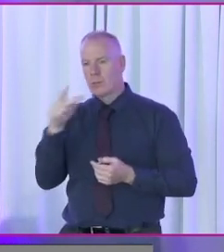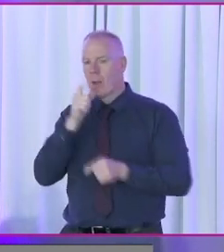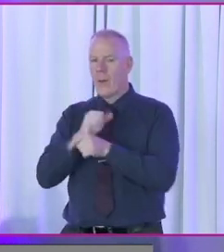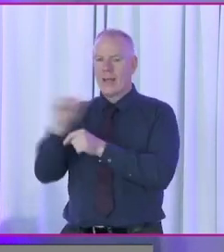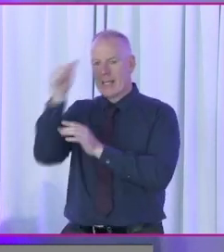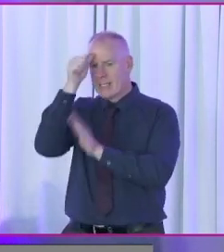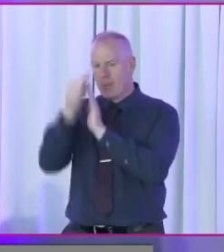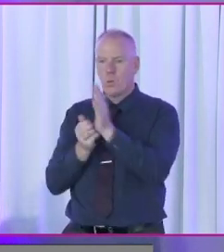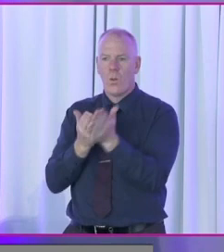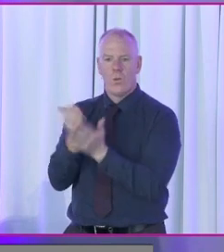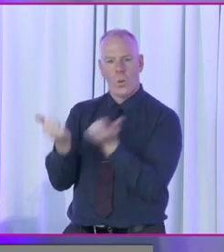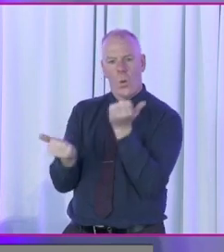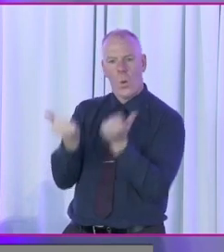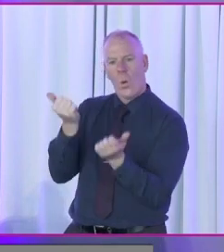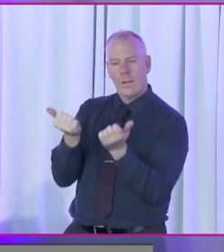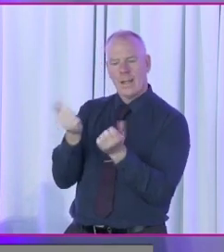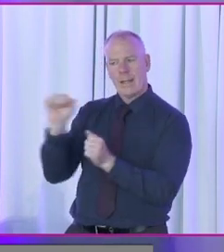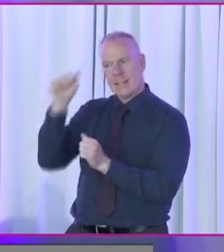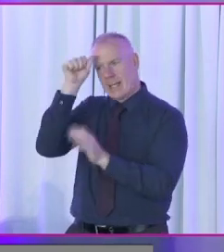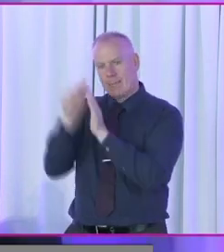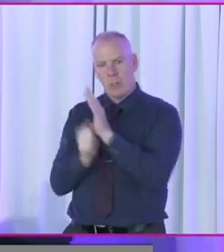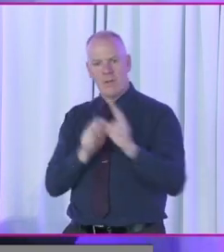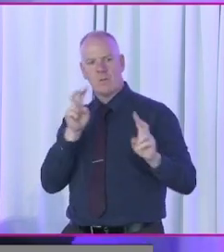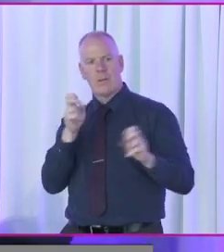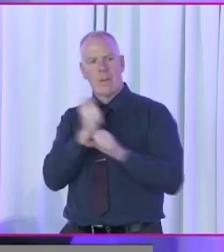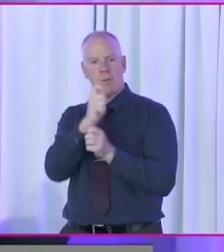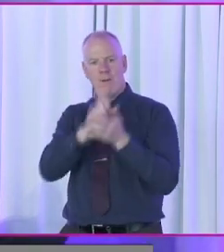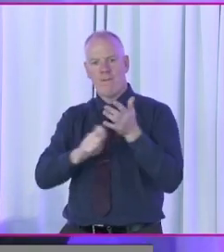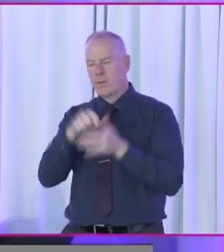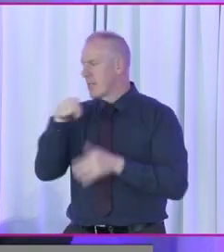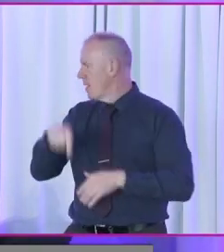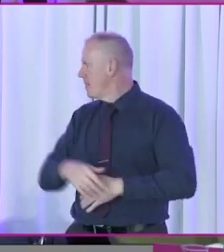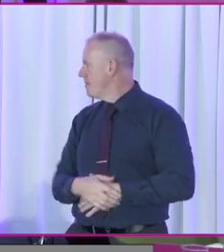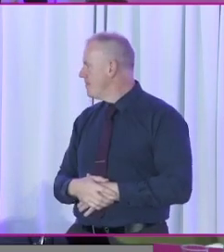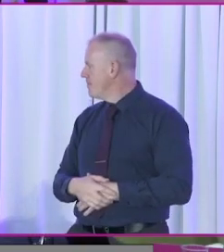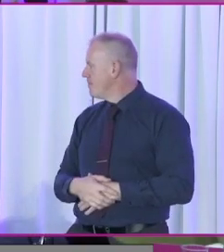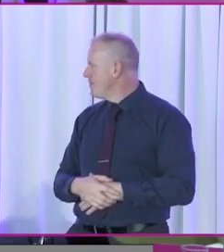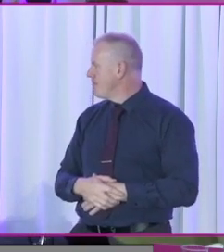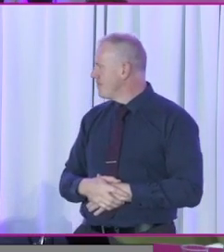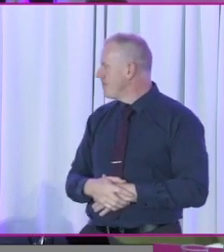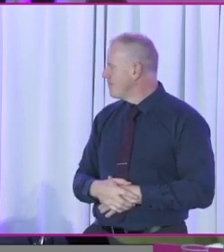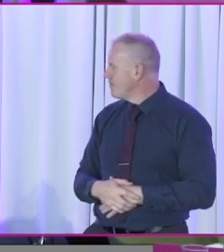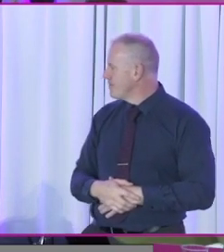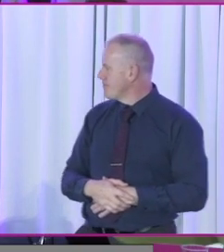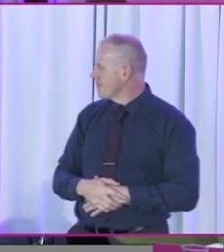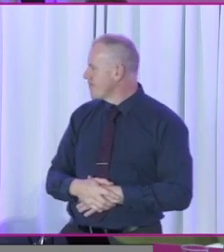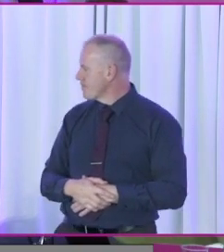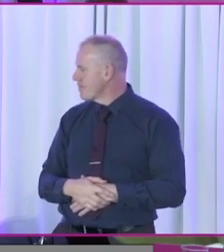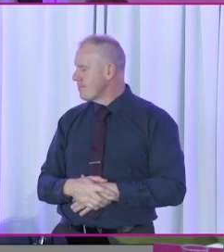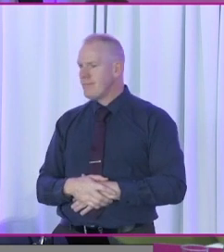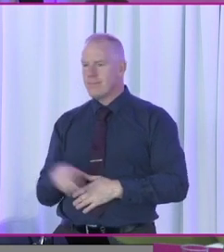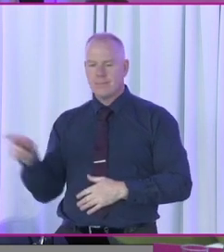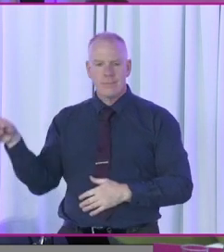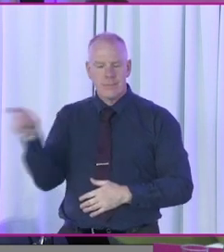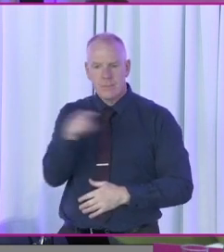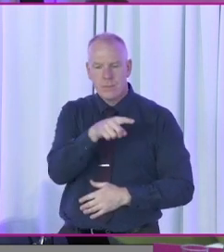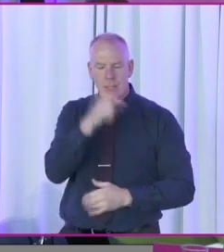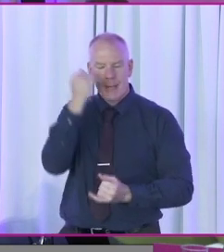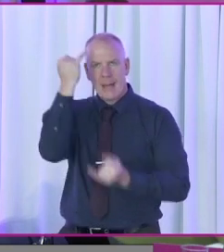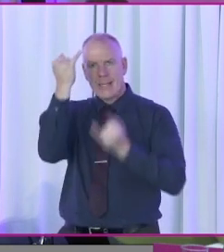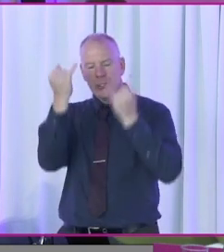and his experience of this topic. So over to you, Robert. Thank you very much, Chair. I suppose I'd like you all to imagine